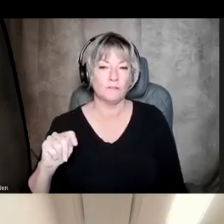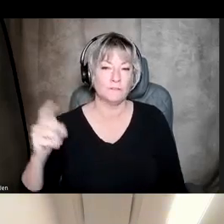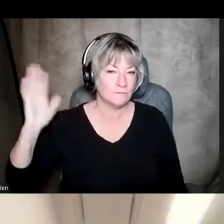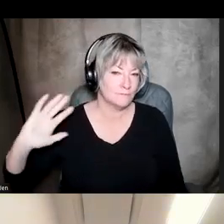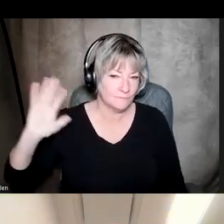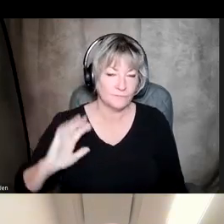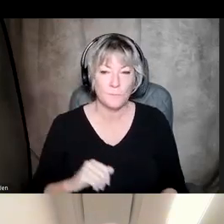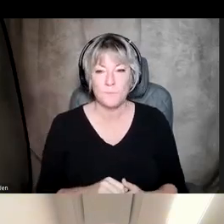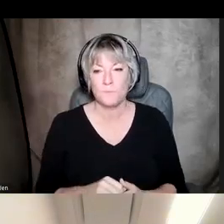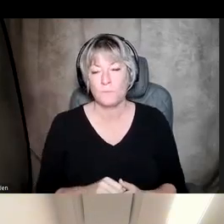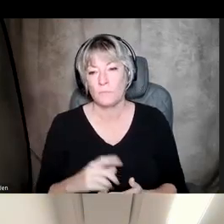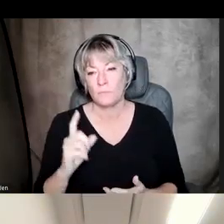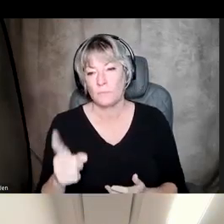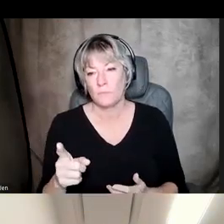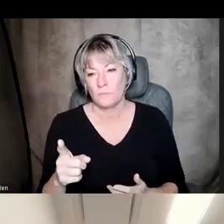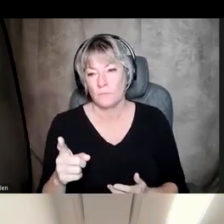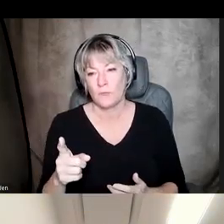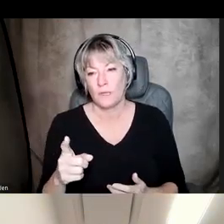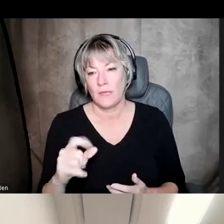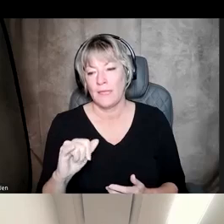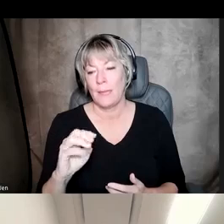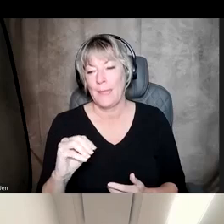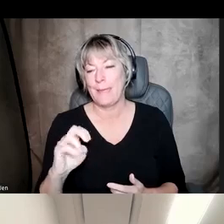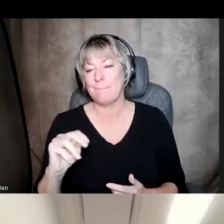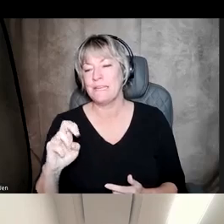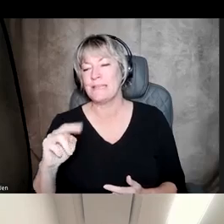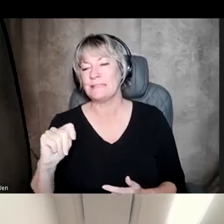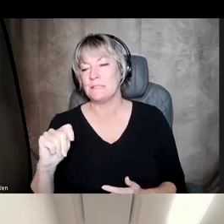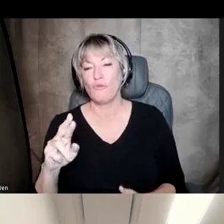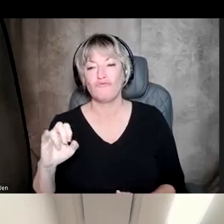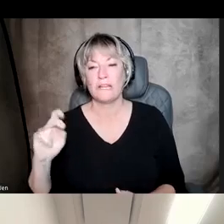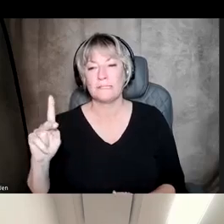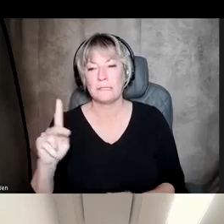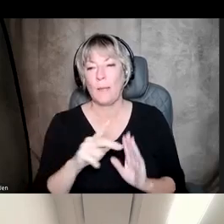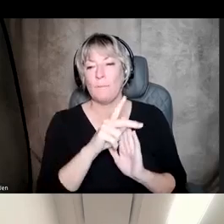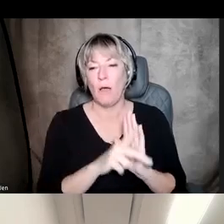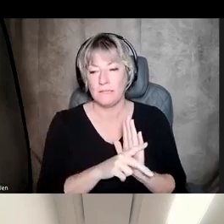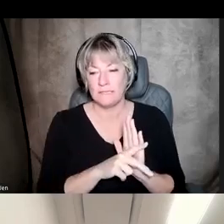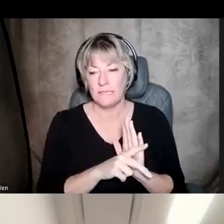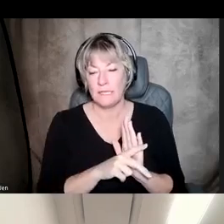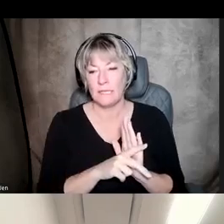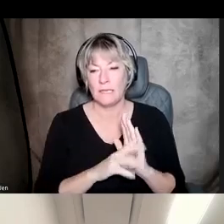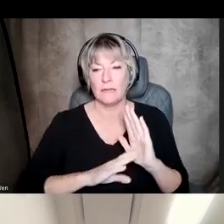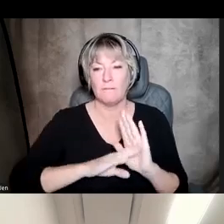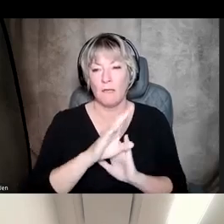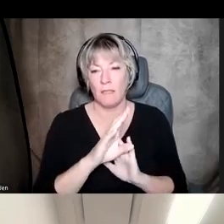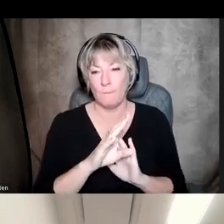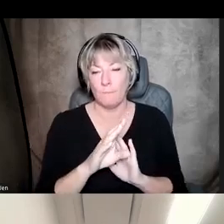is the, this is the imminent risk policy that was developed